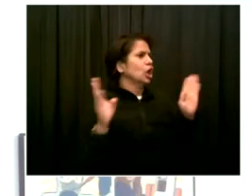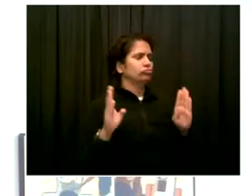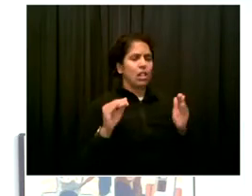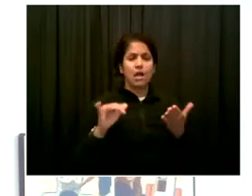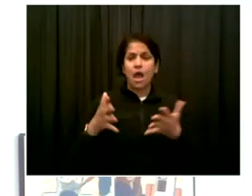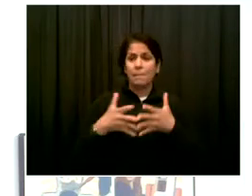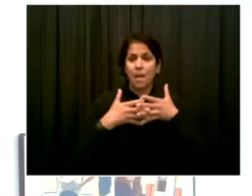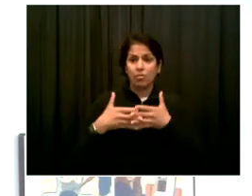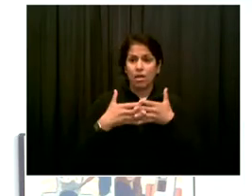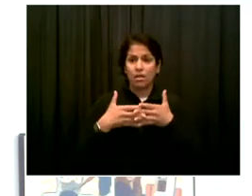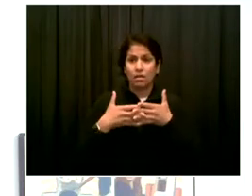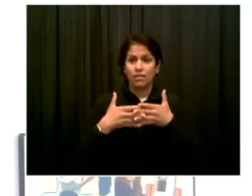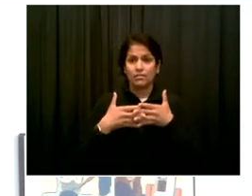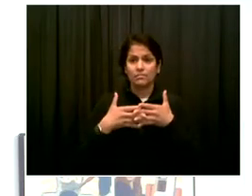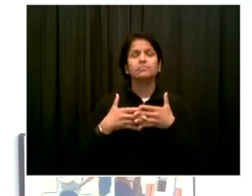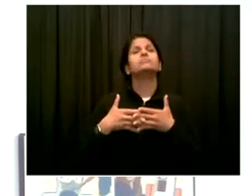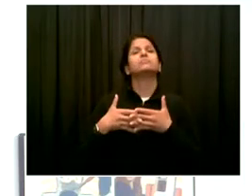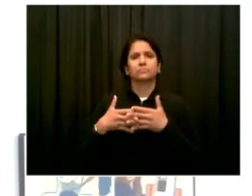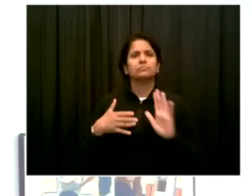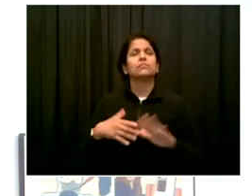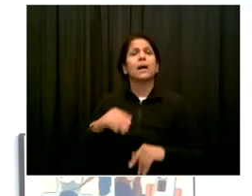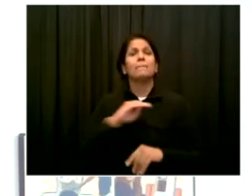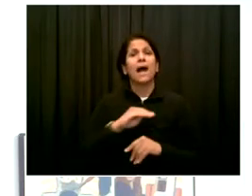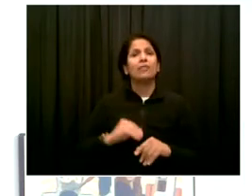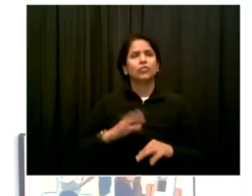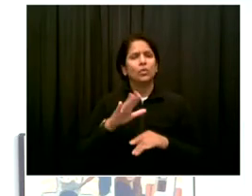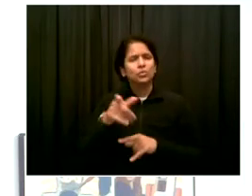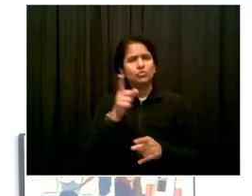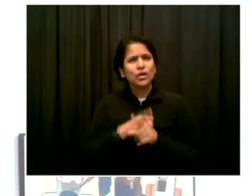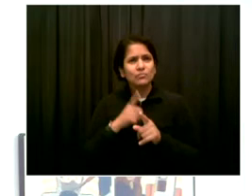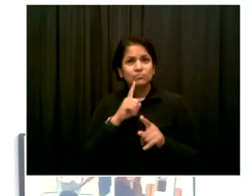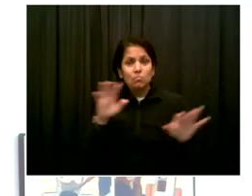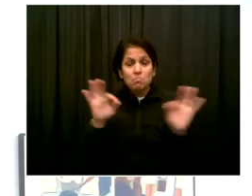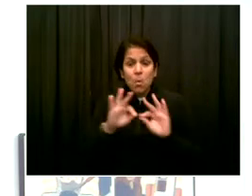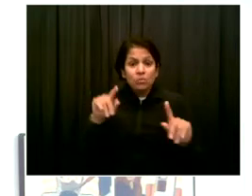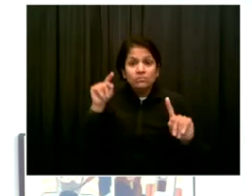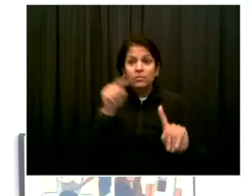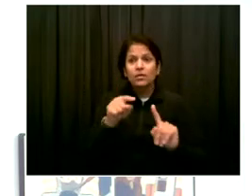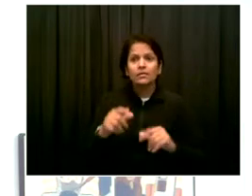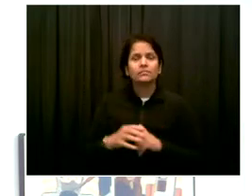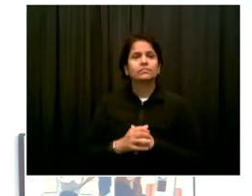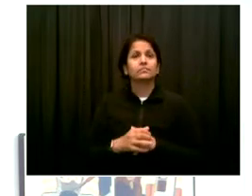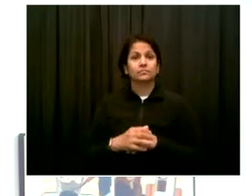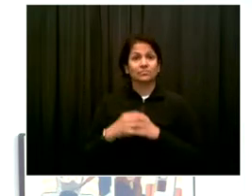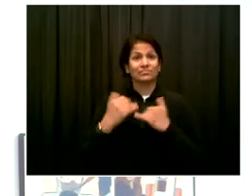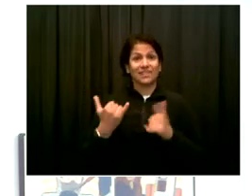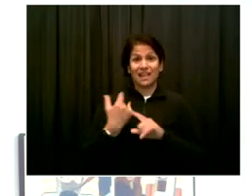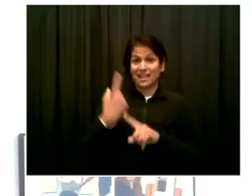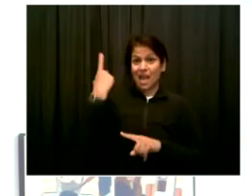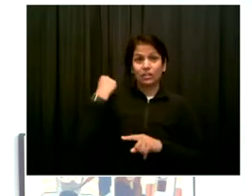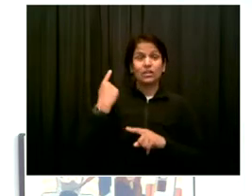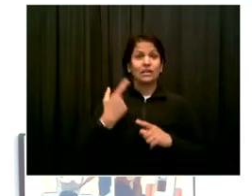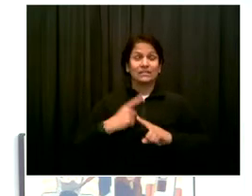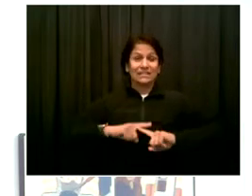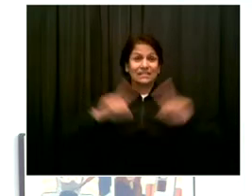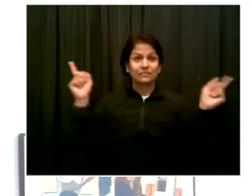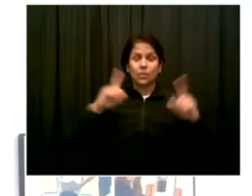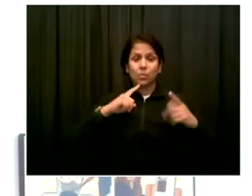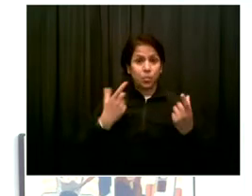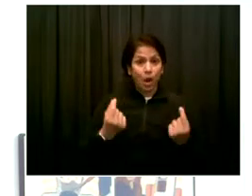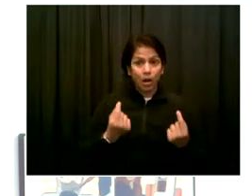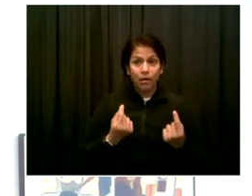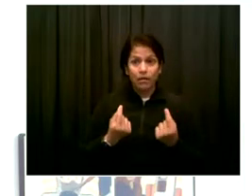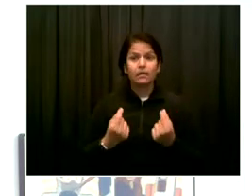the key difference between 2021 and last year is that we now have an opportunity to